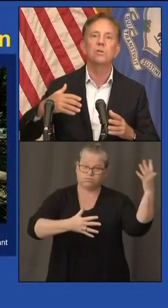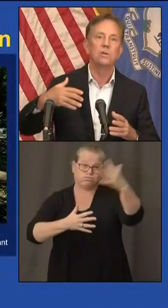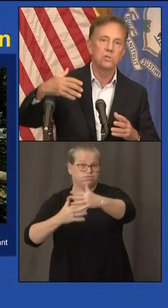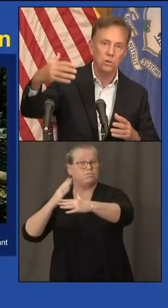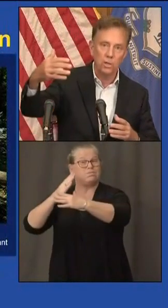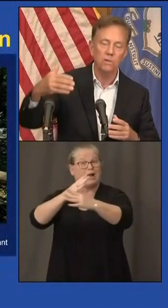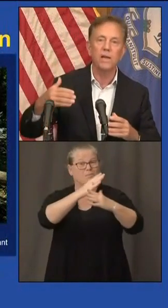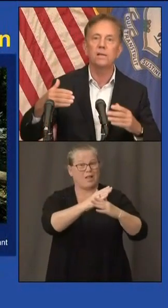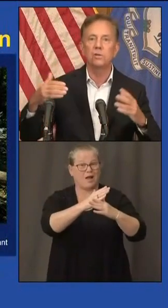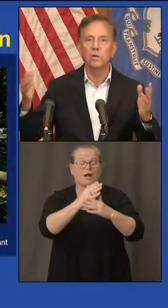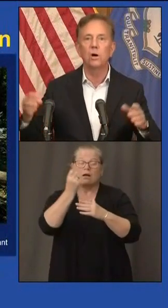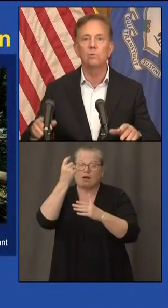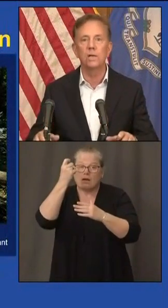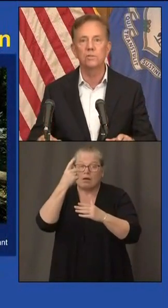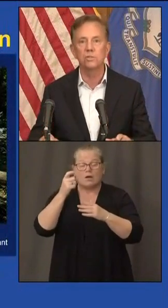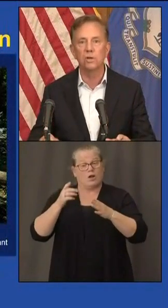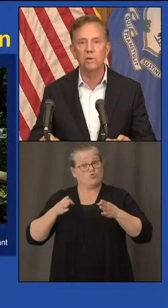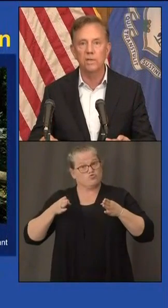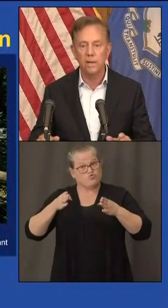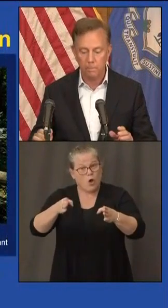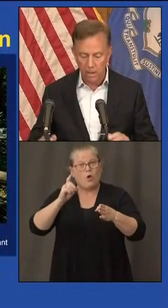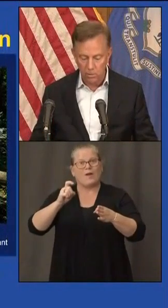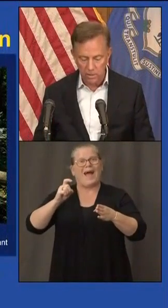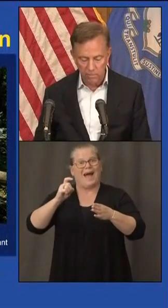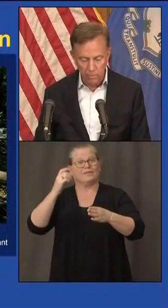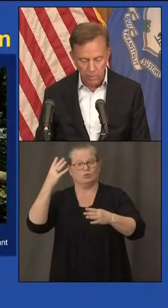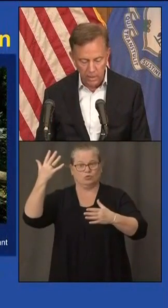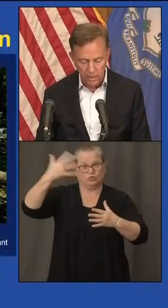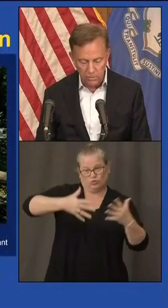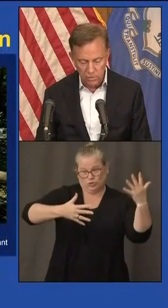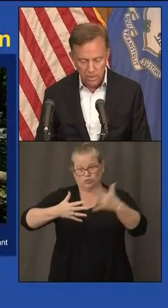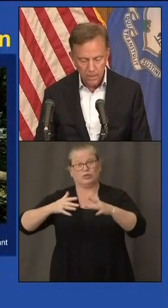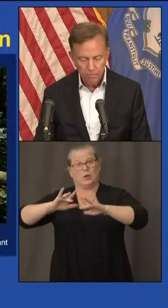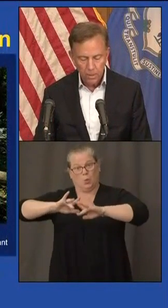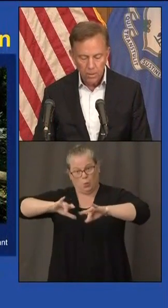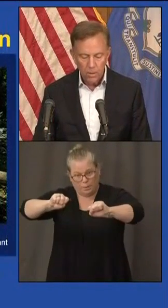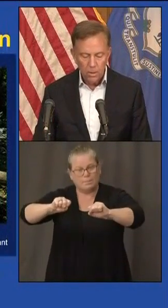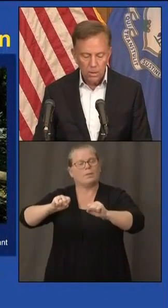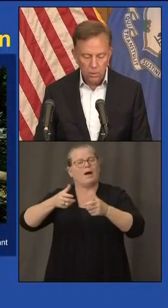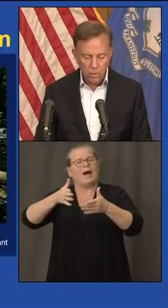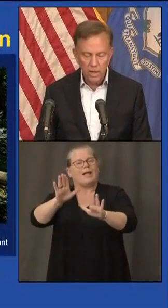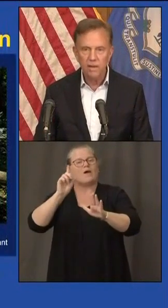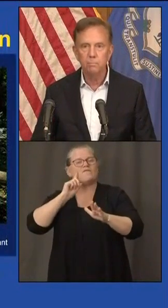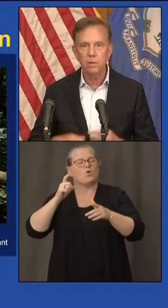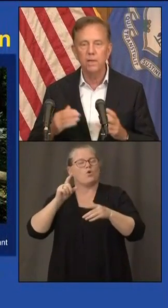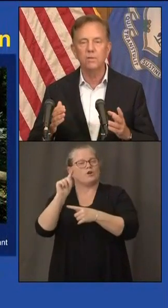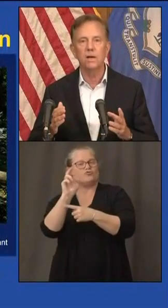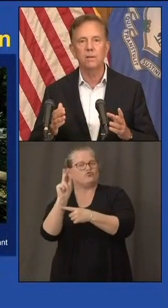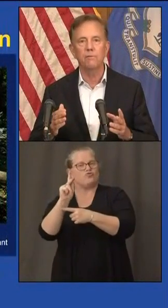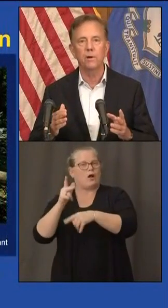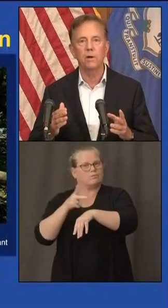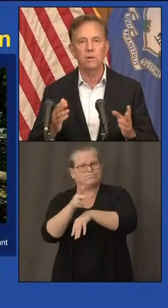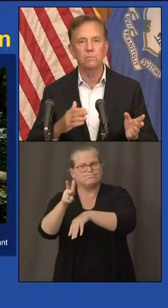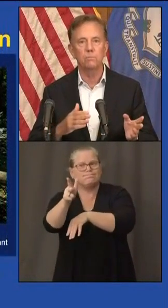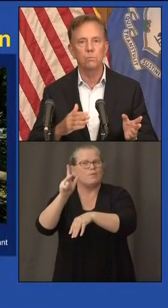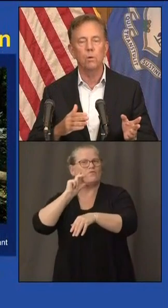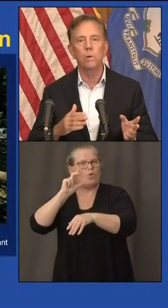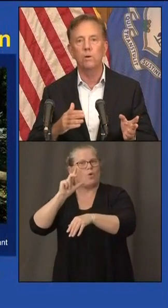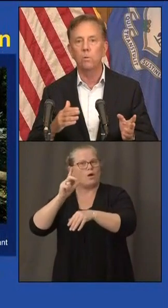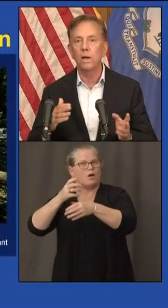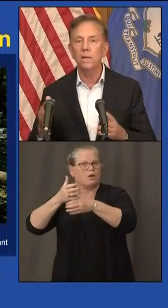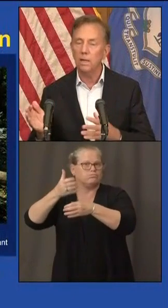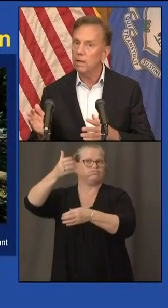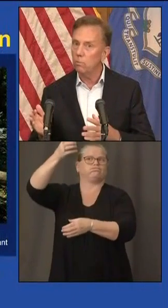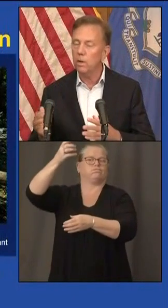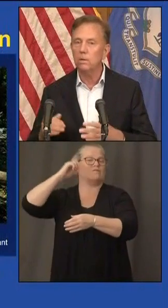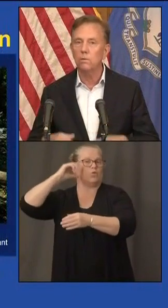first so that the vans can go necessary to get power to everybody else look we're gonna have plenty of time to figure out what